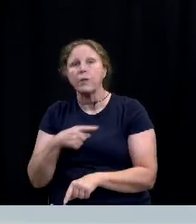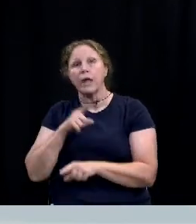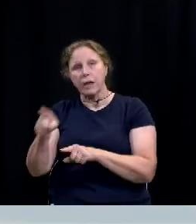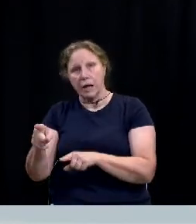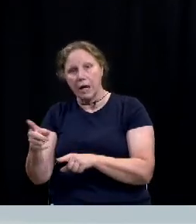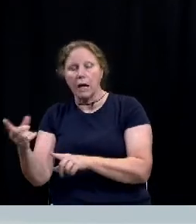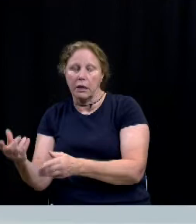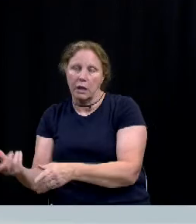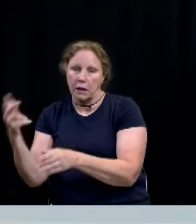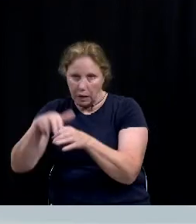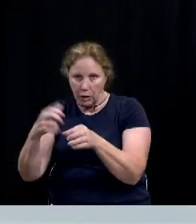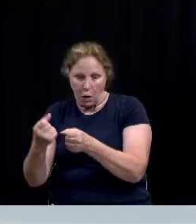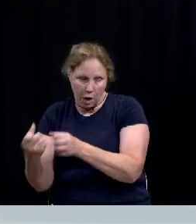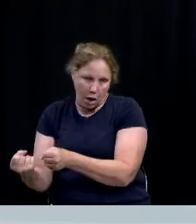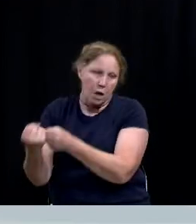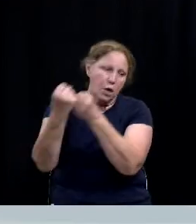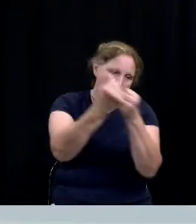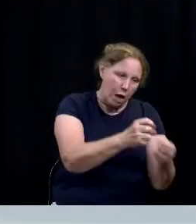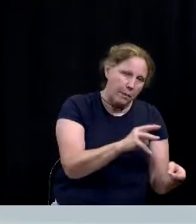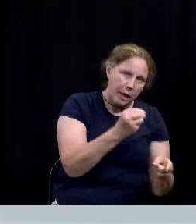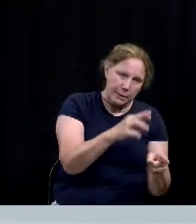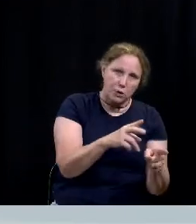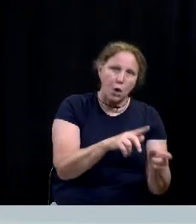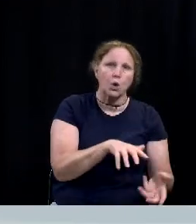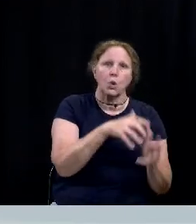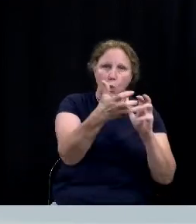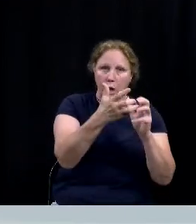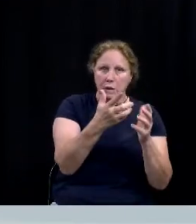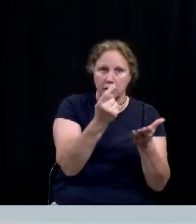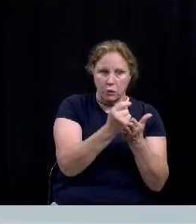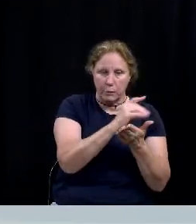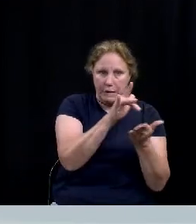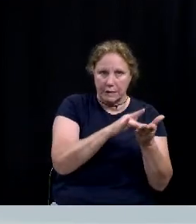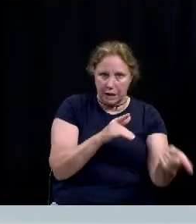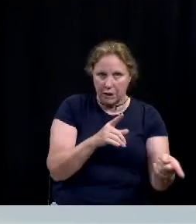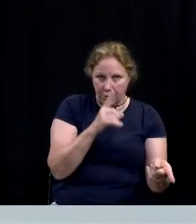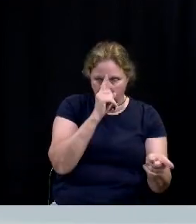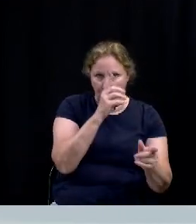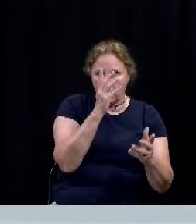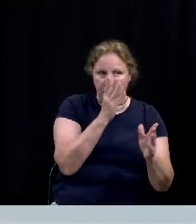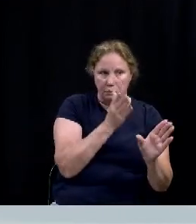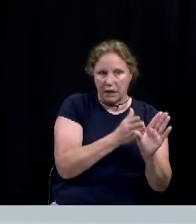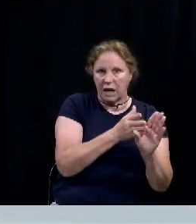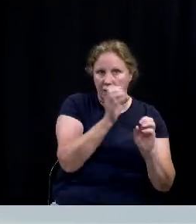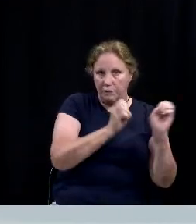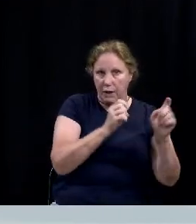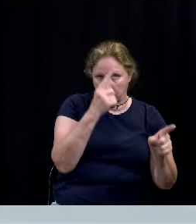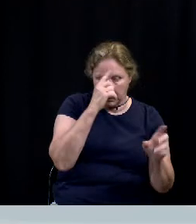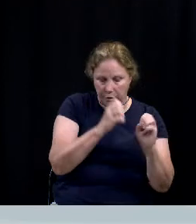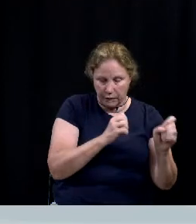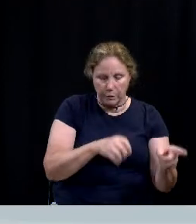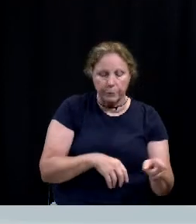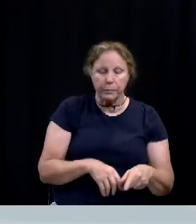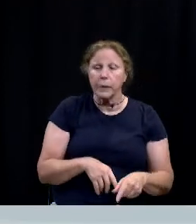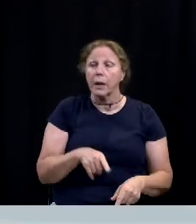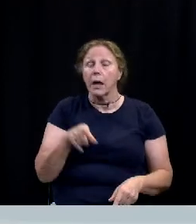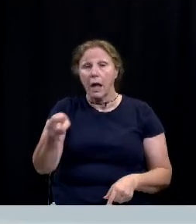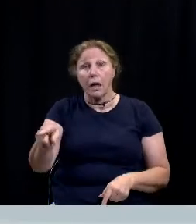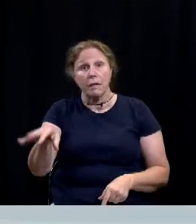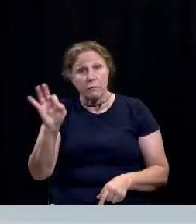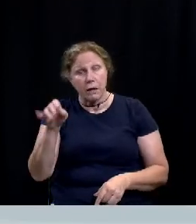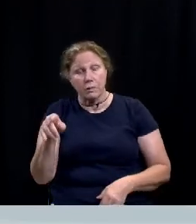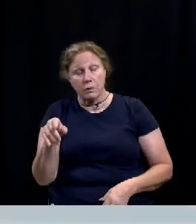is then transported to the MHMR crisis treatment center for psychiatric evaluation If the person is found to be